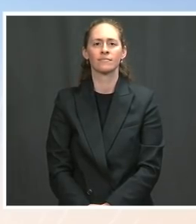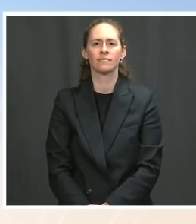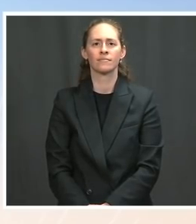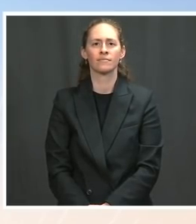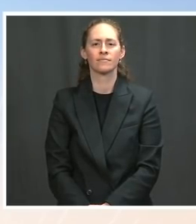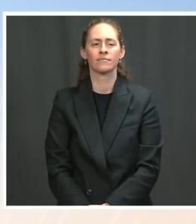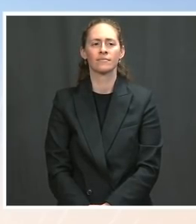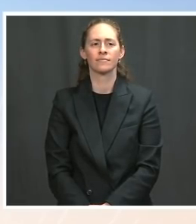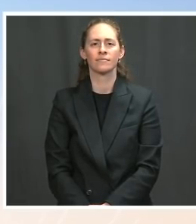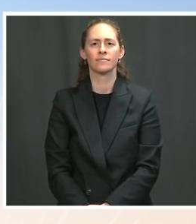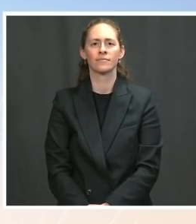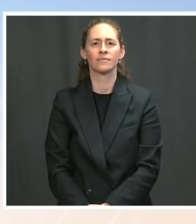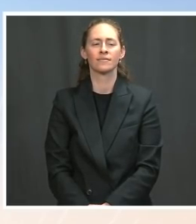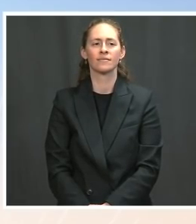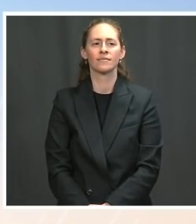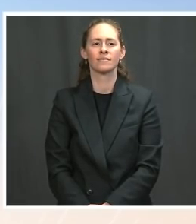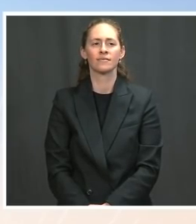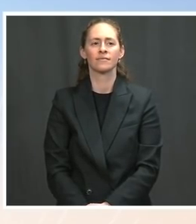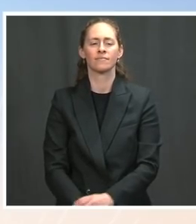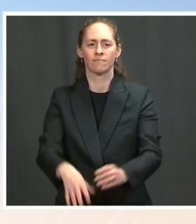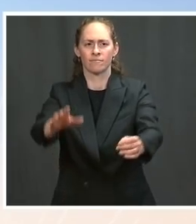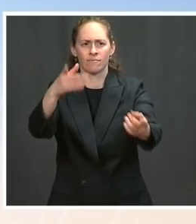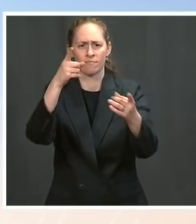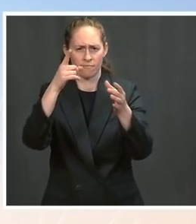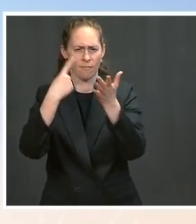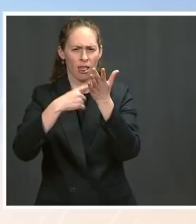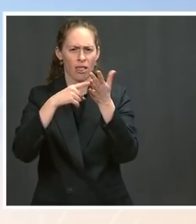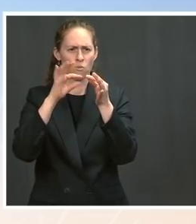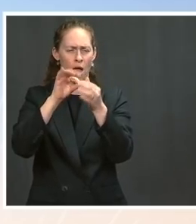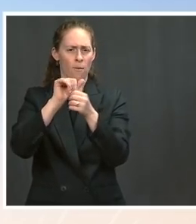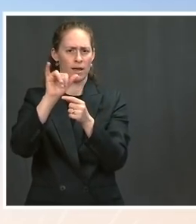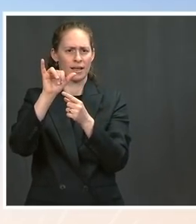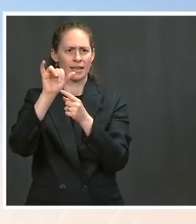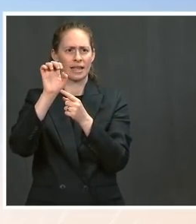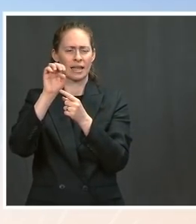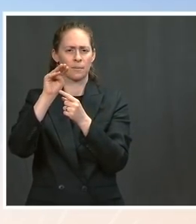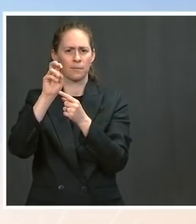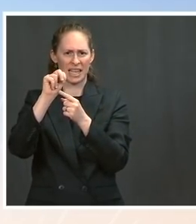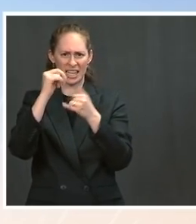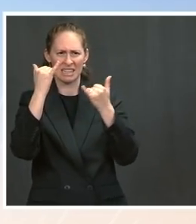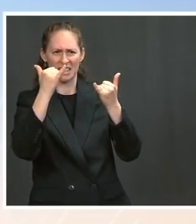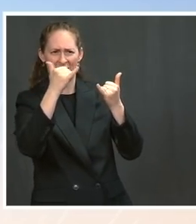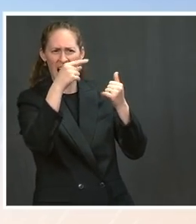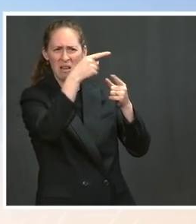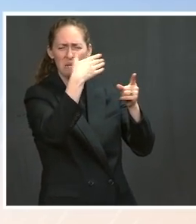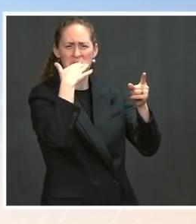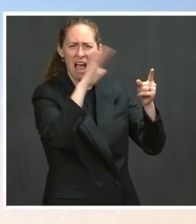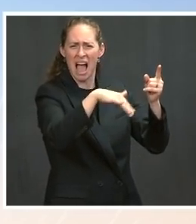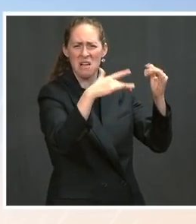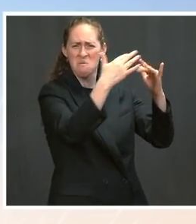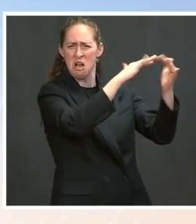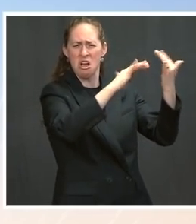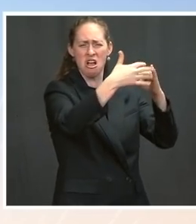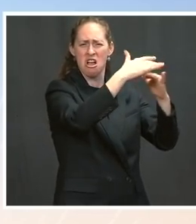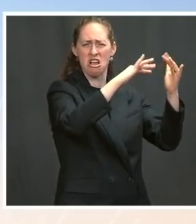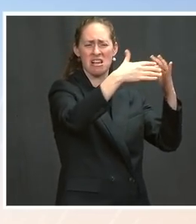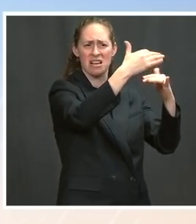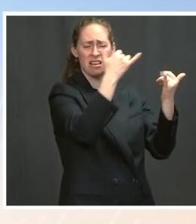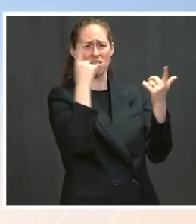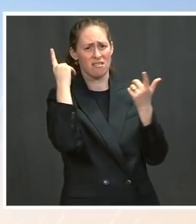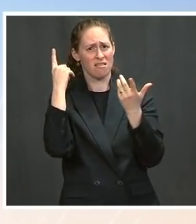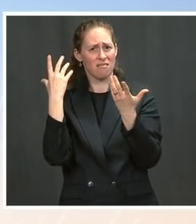- — the inter- — the administration group that was just overseas on a trip? The Press But the P-1 and the U.N. as well,